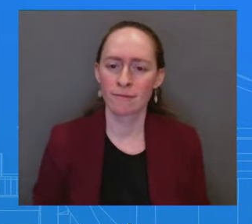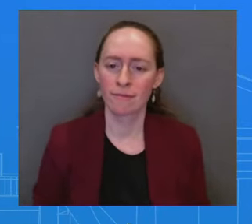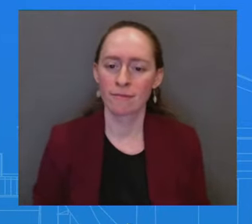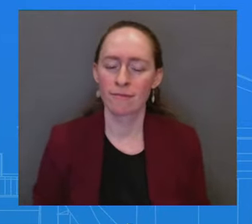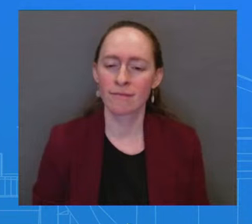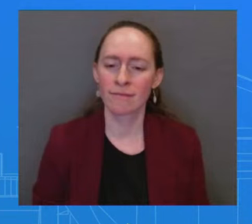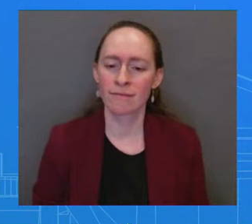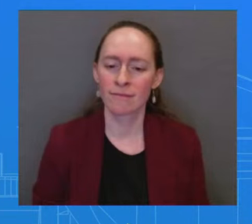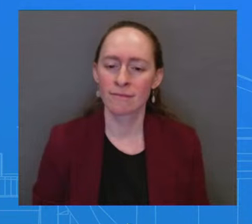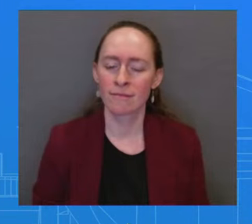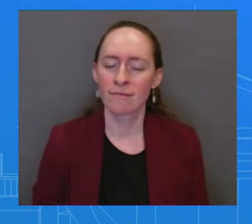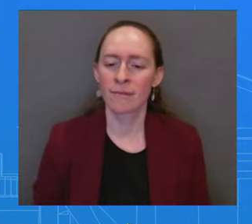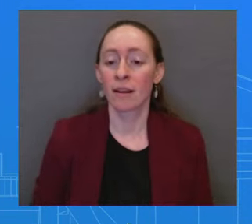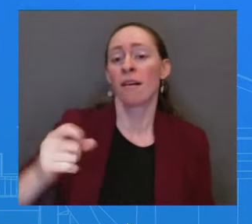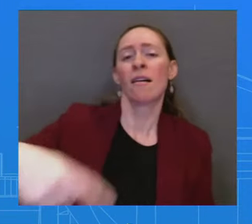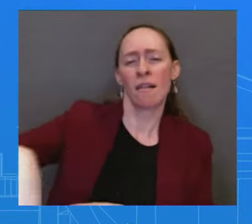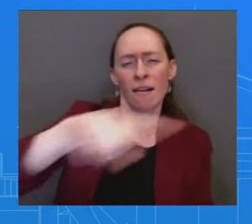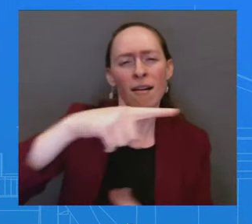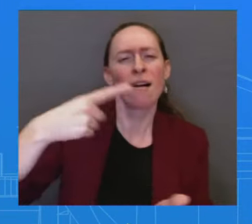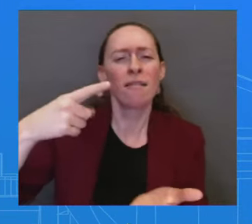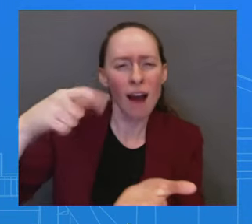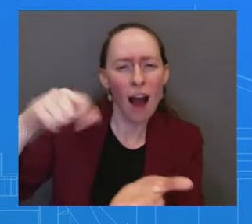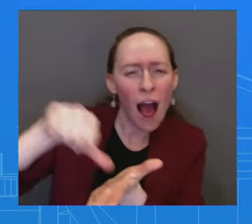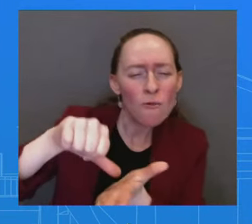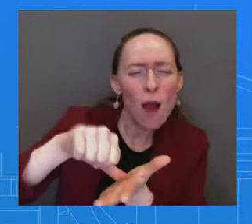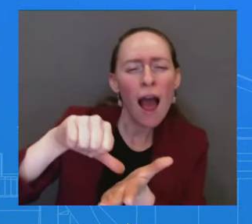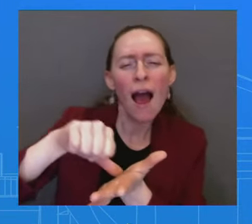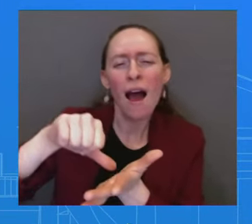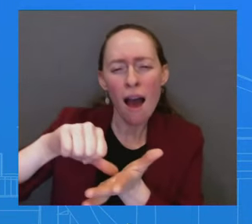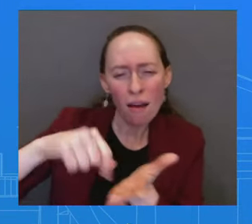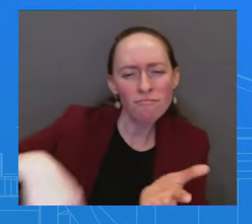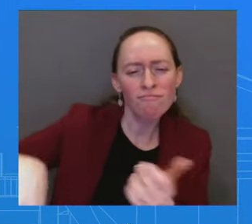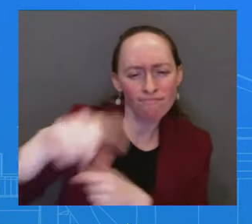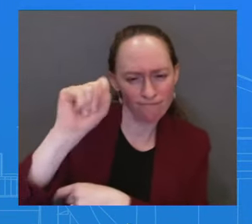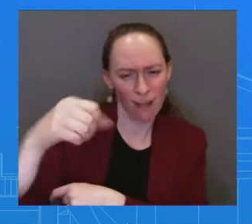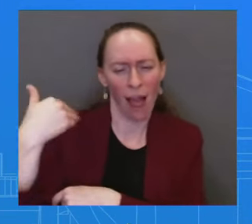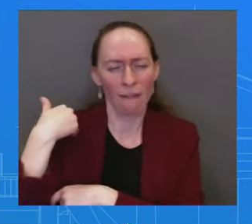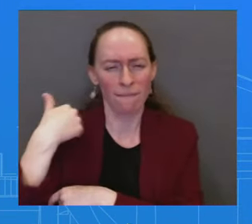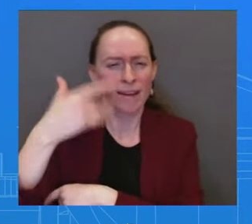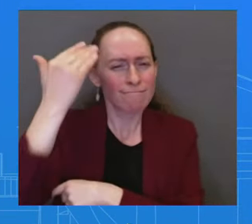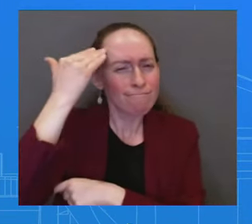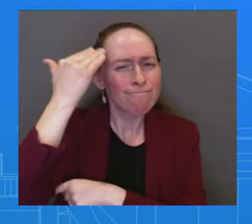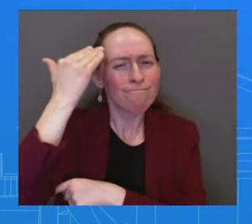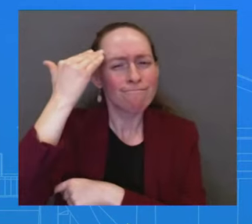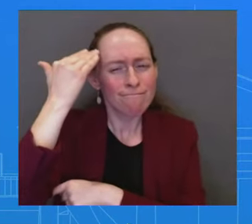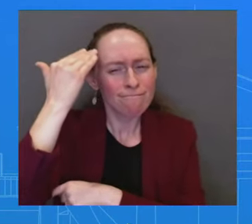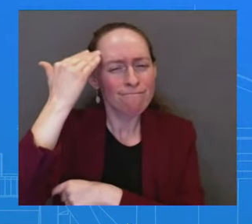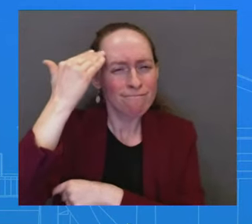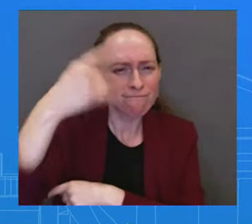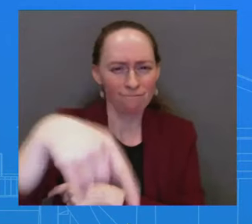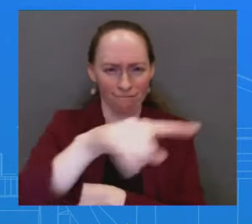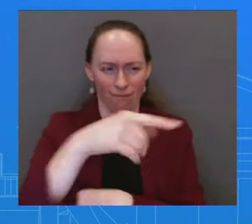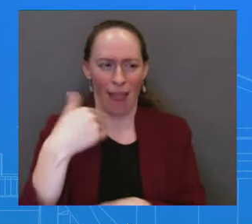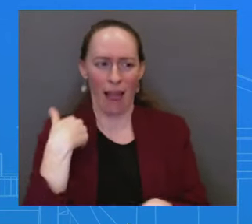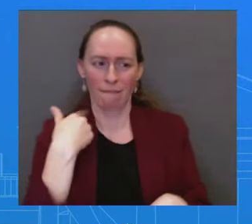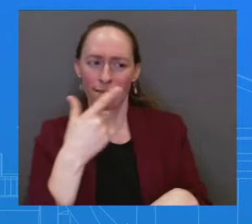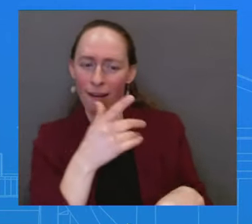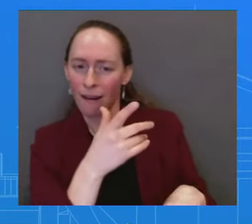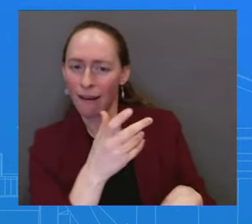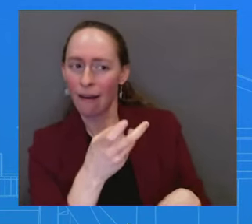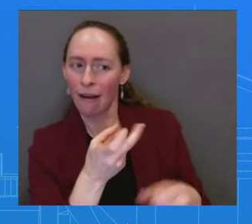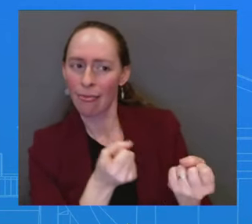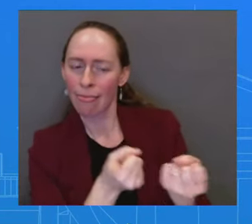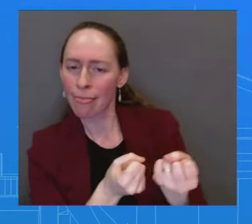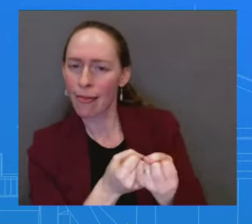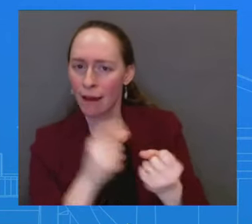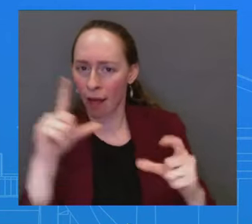we can't. And so what we've said repeatedly is we would welcome a constructive role by China using the influence and the access that we know they